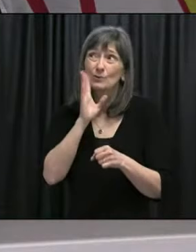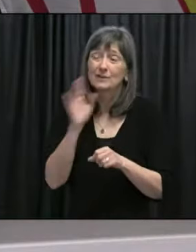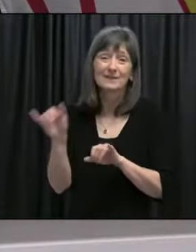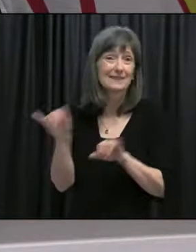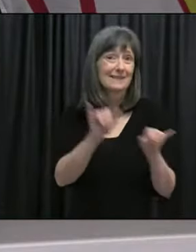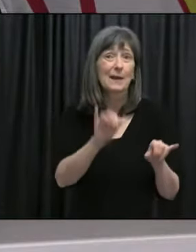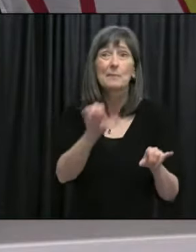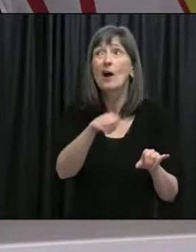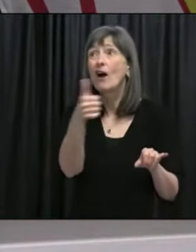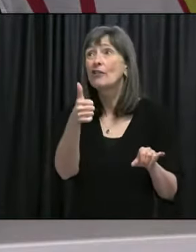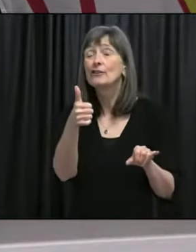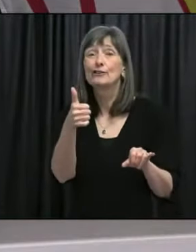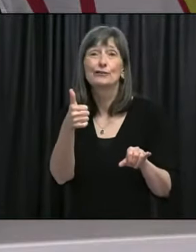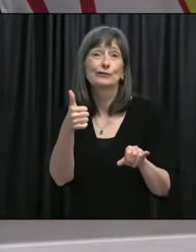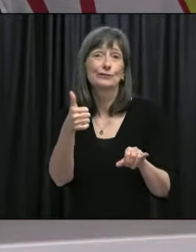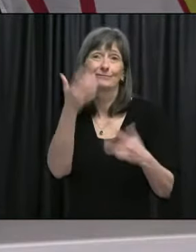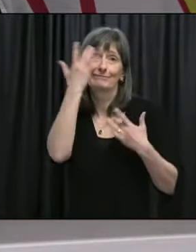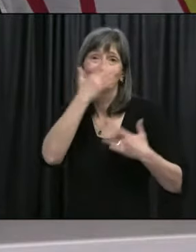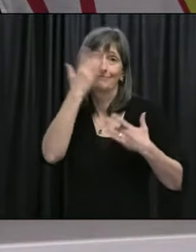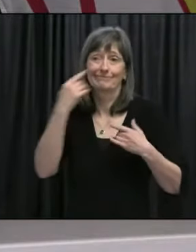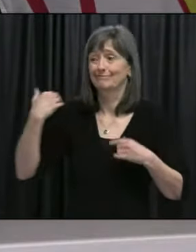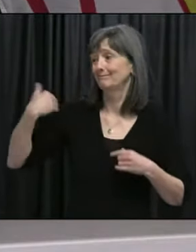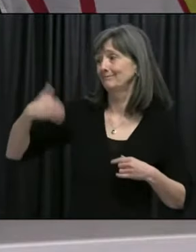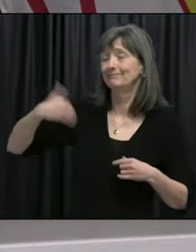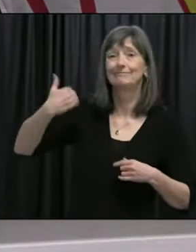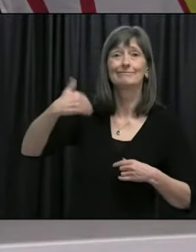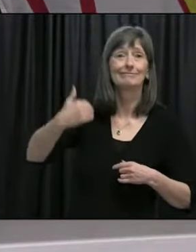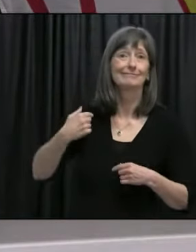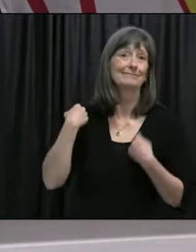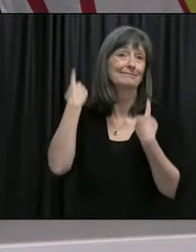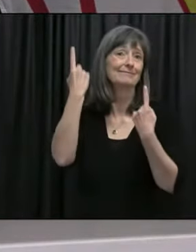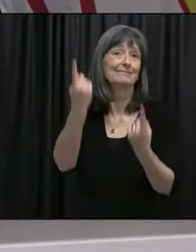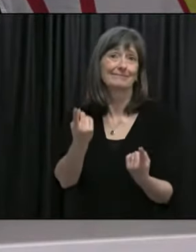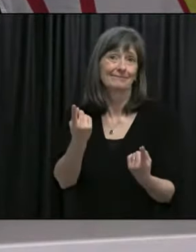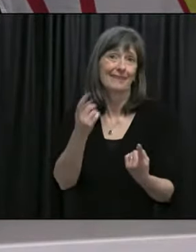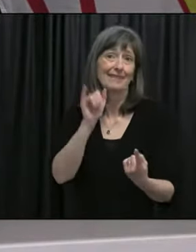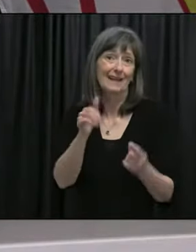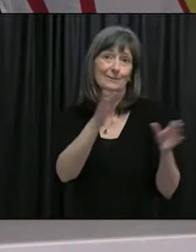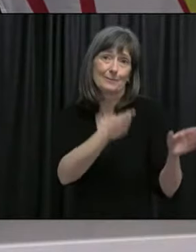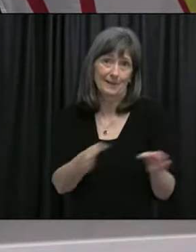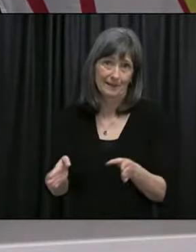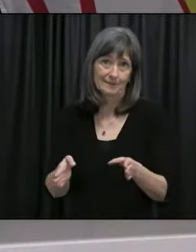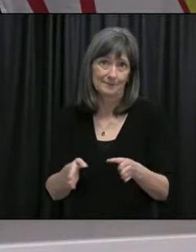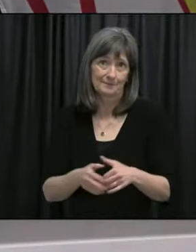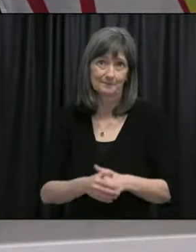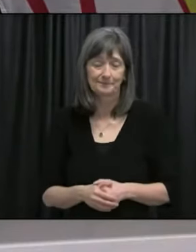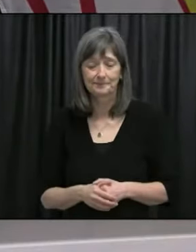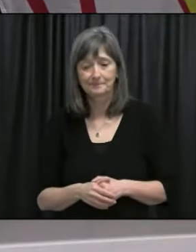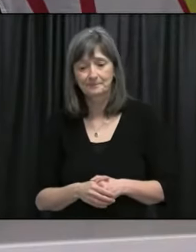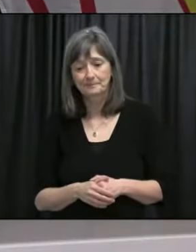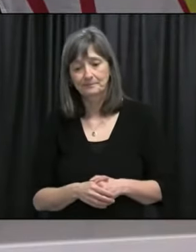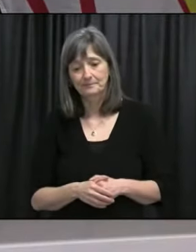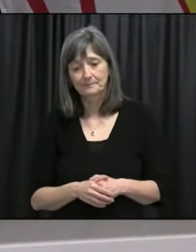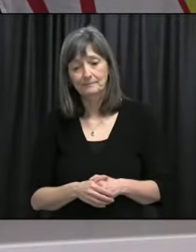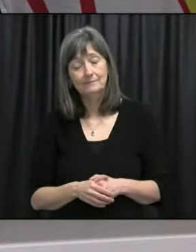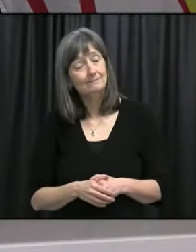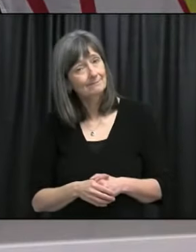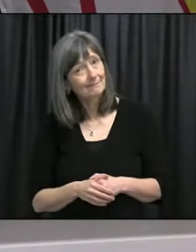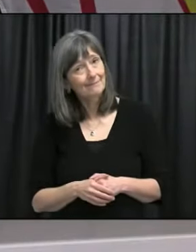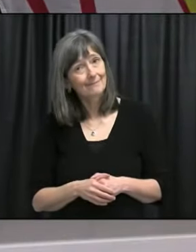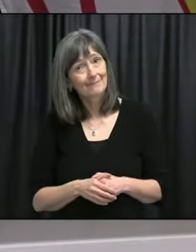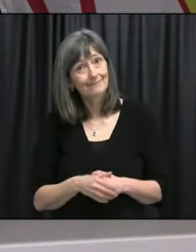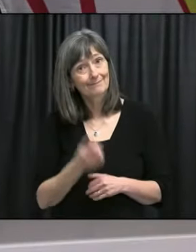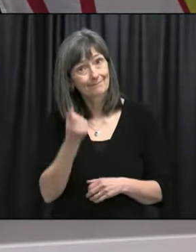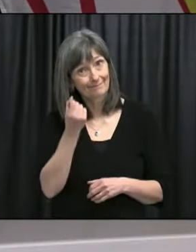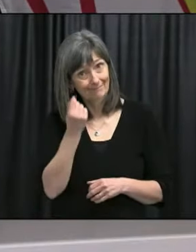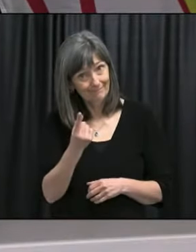uh, vaccine preventable diseases. And, uh, that's sort of where we're heading. Um, but, uh, make no mistake that